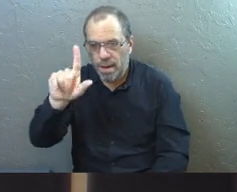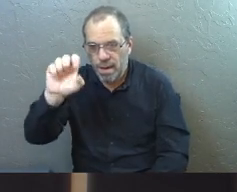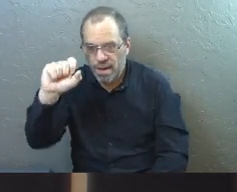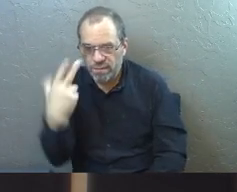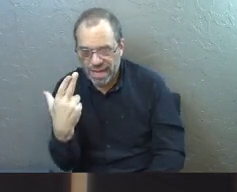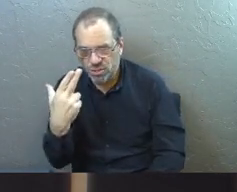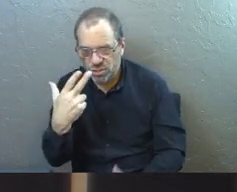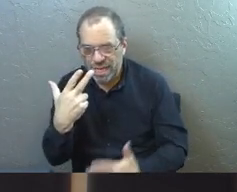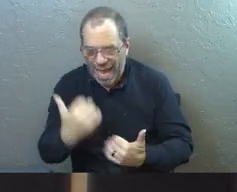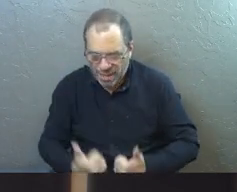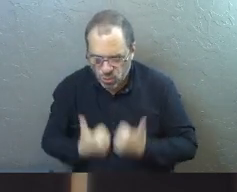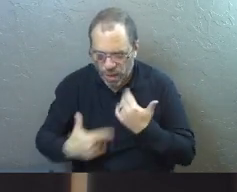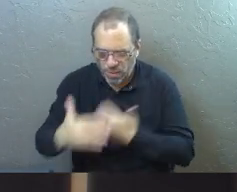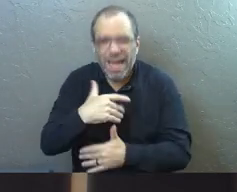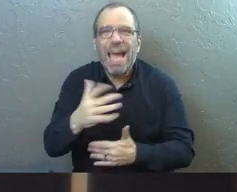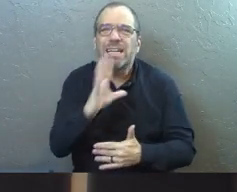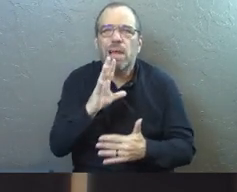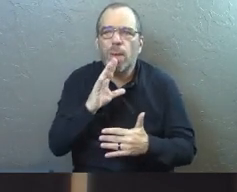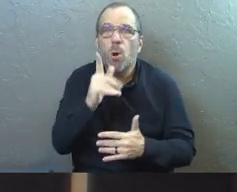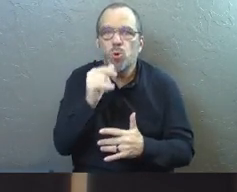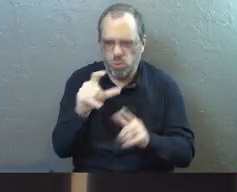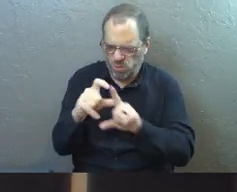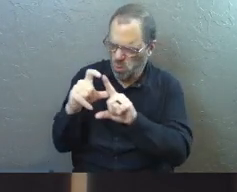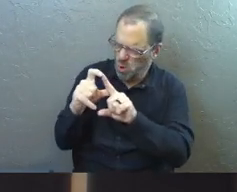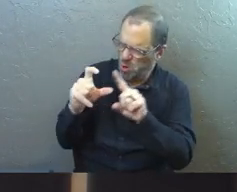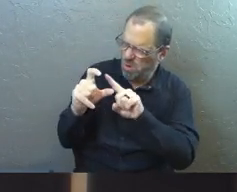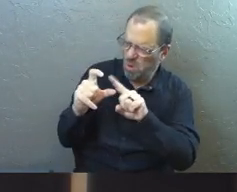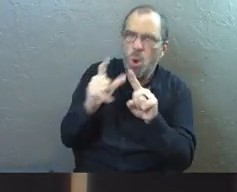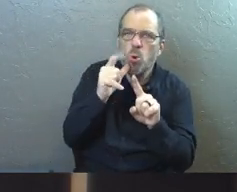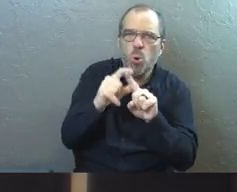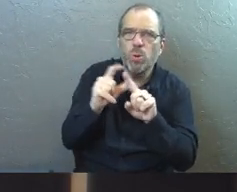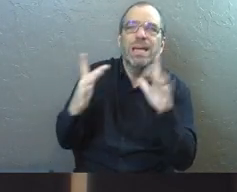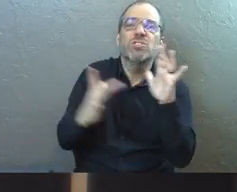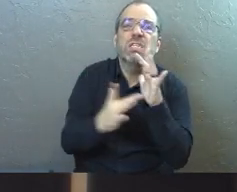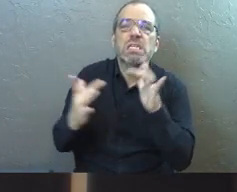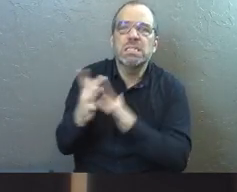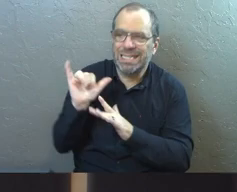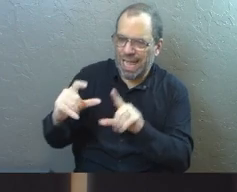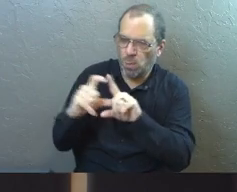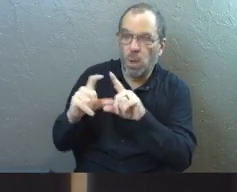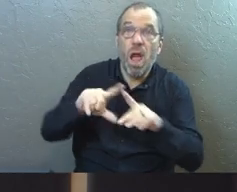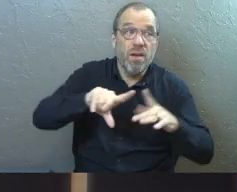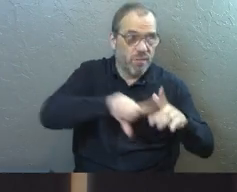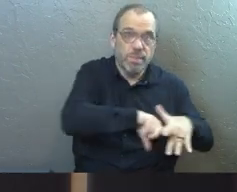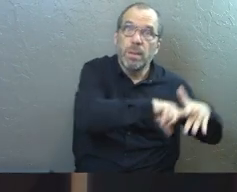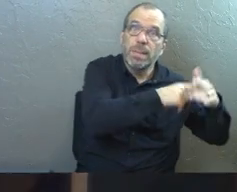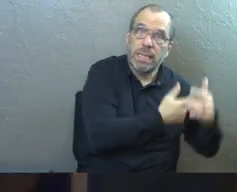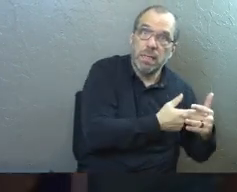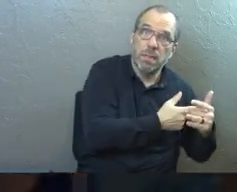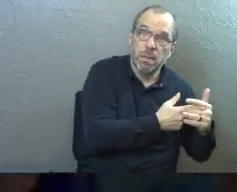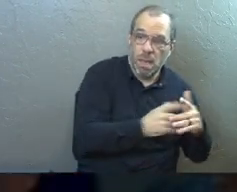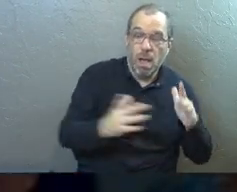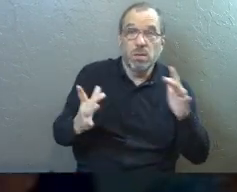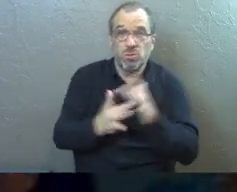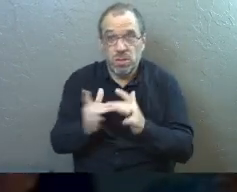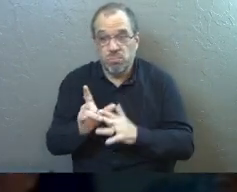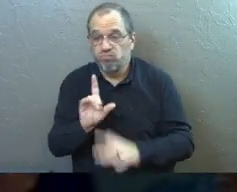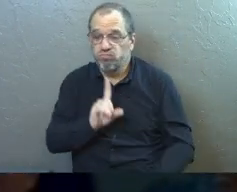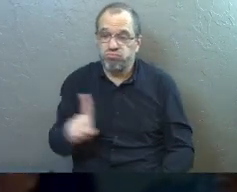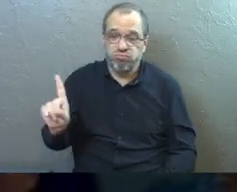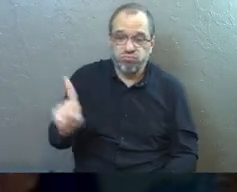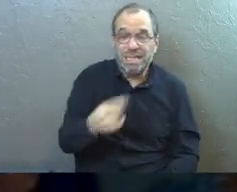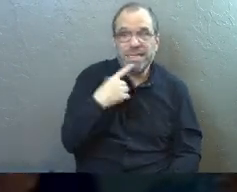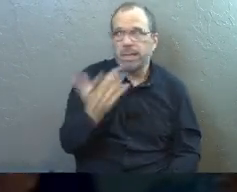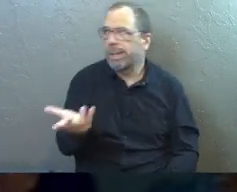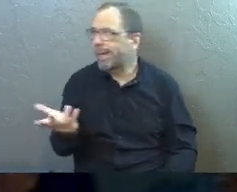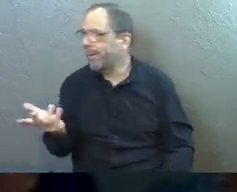and dwelt among us. And he's talking about Jesus, that Jesus is the word from the beginning. And Jesus, when he's walking around,